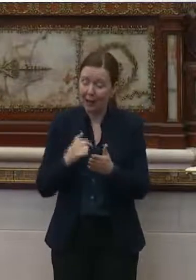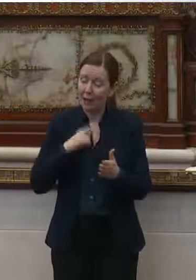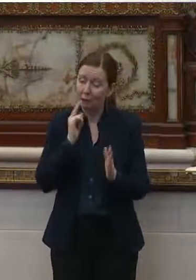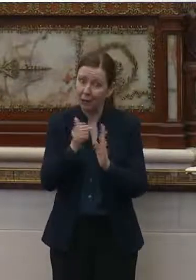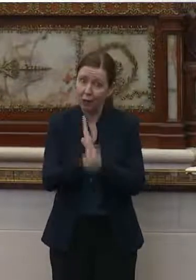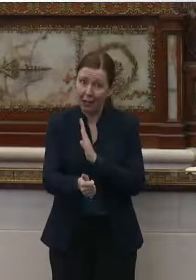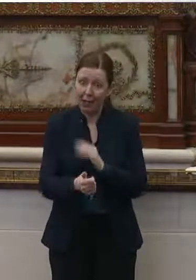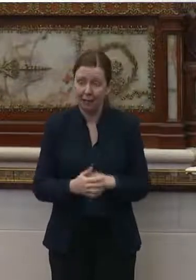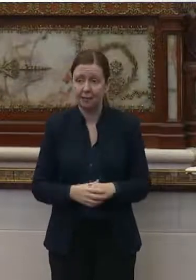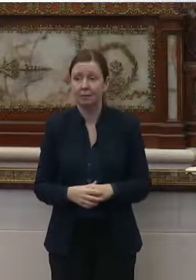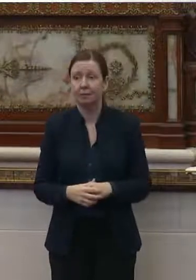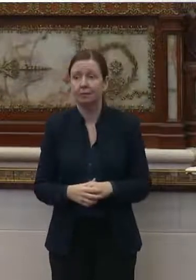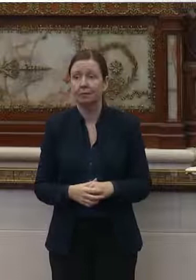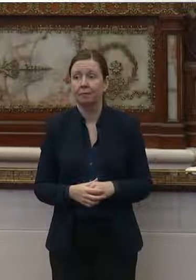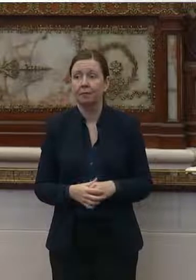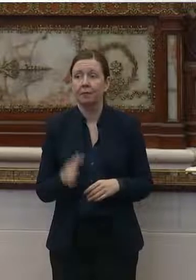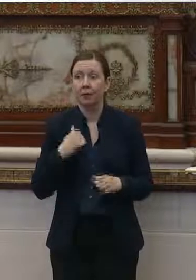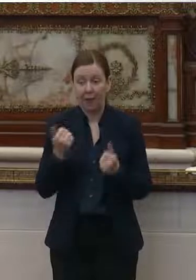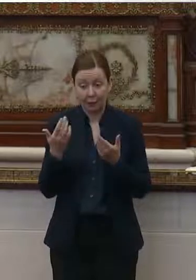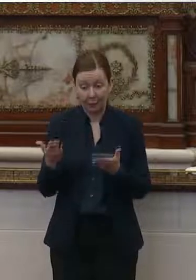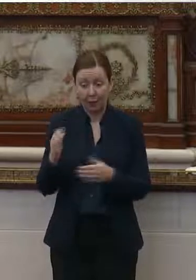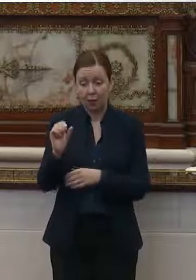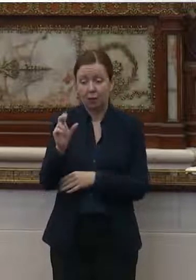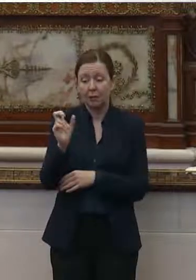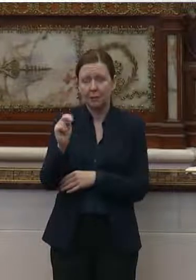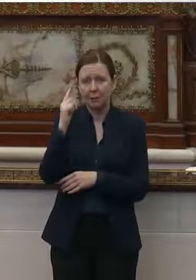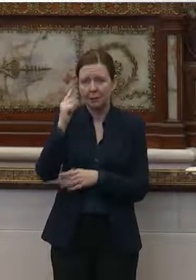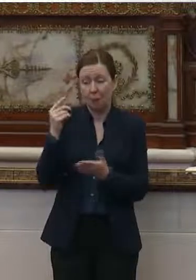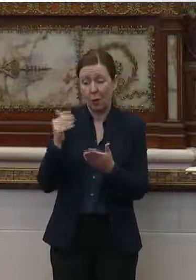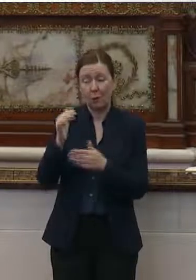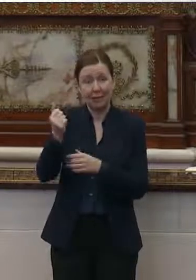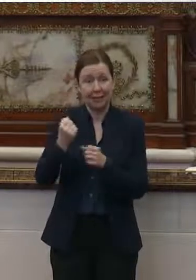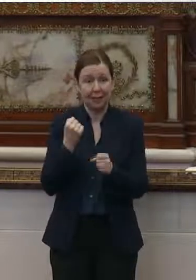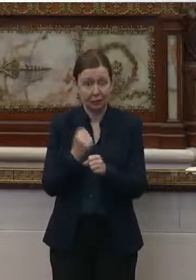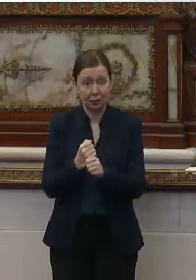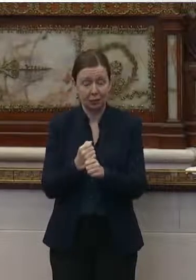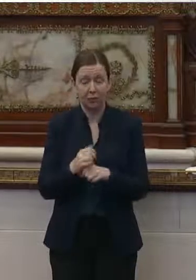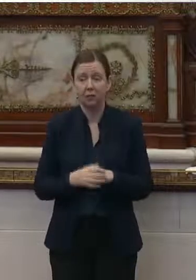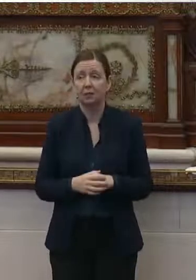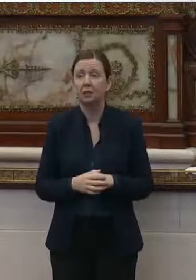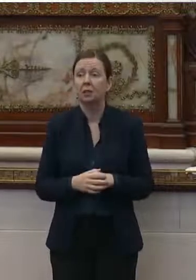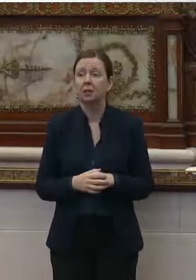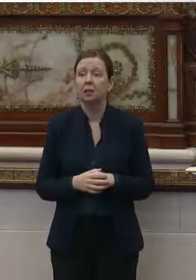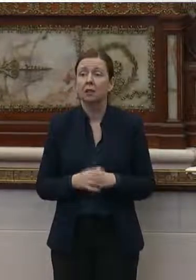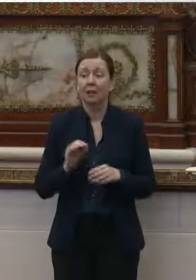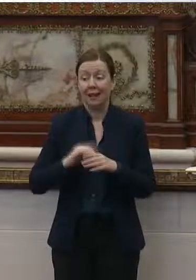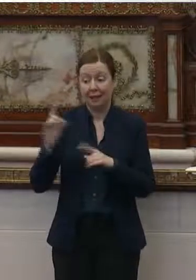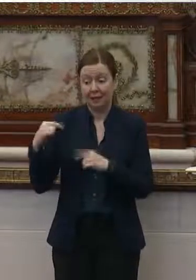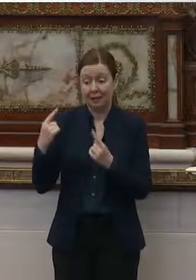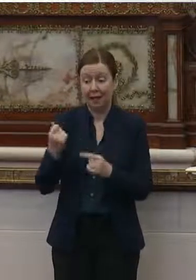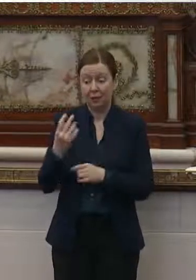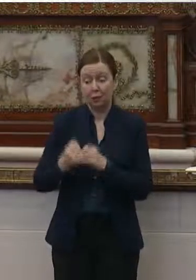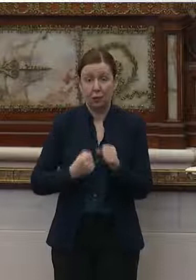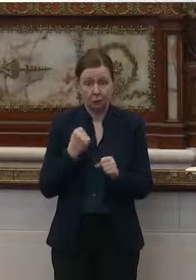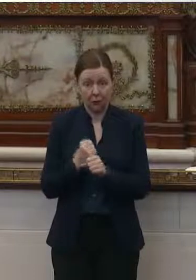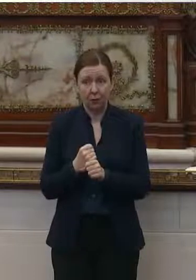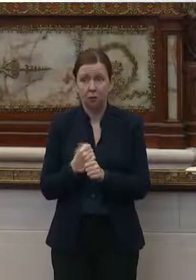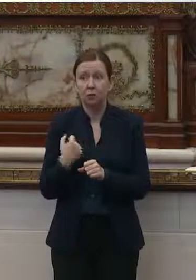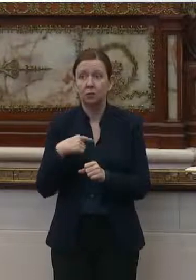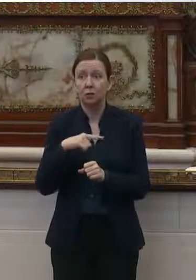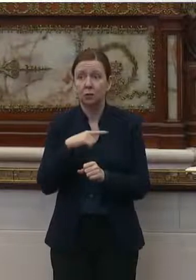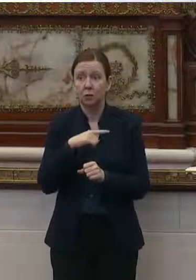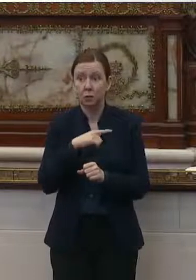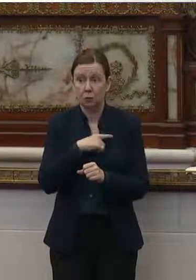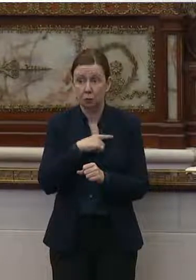at it. I've been at Somerton for almost 10 years. And in the last few years, we've been